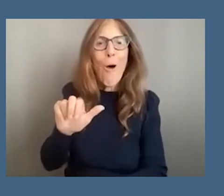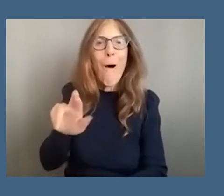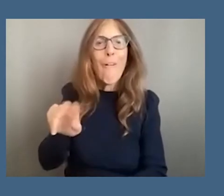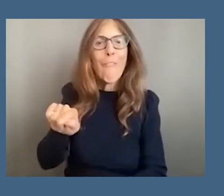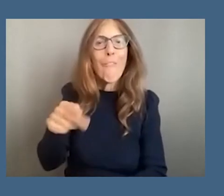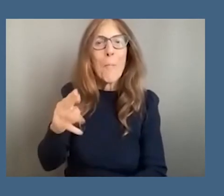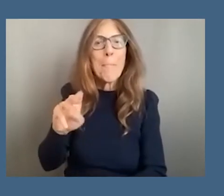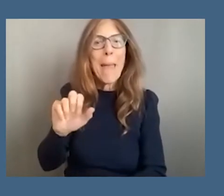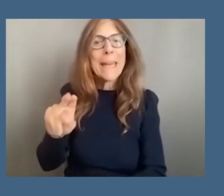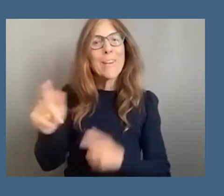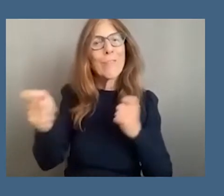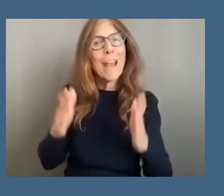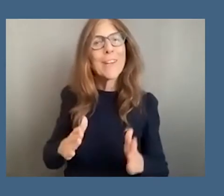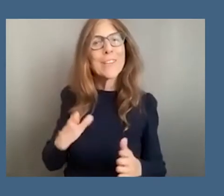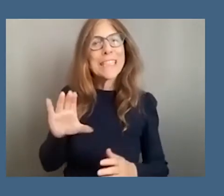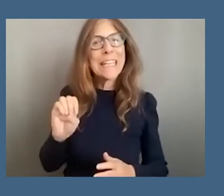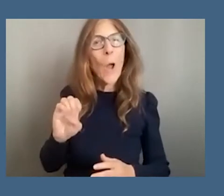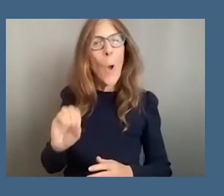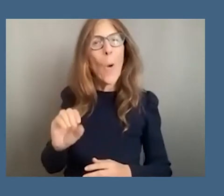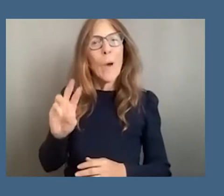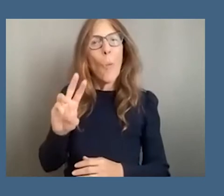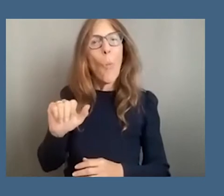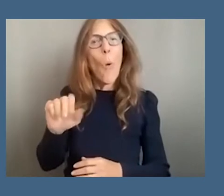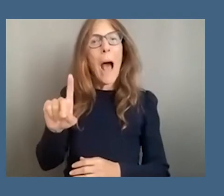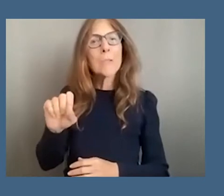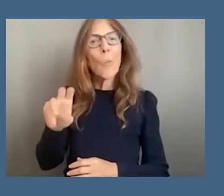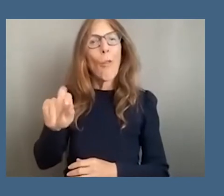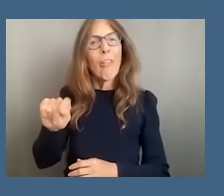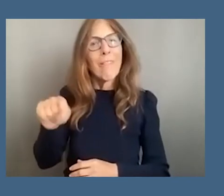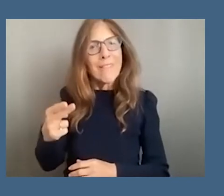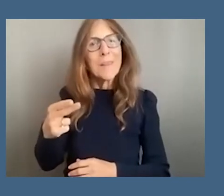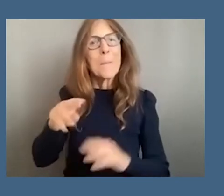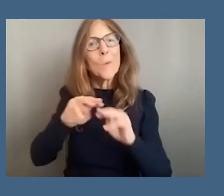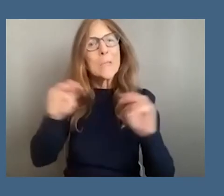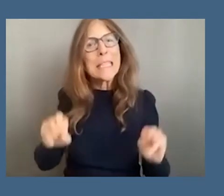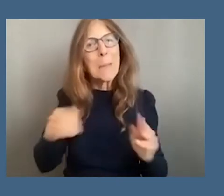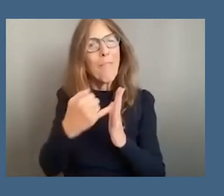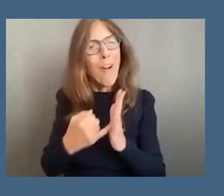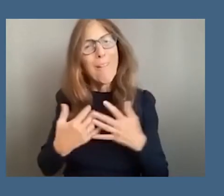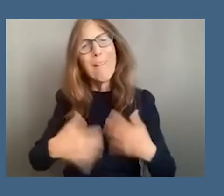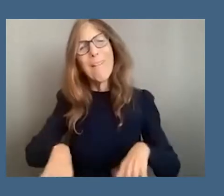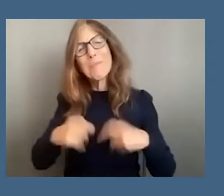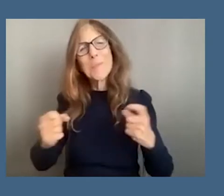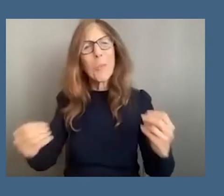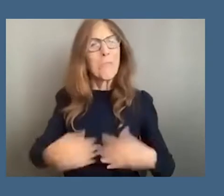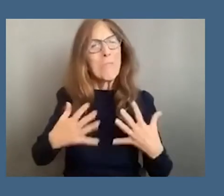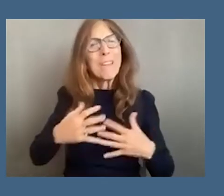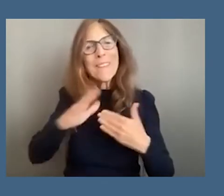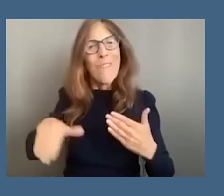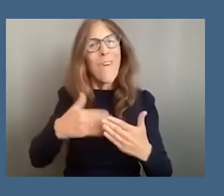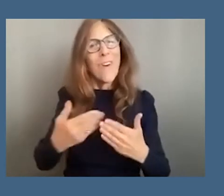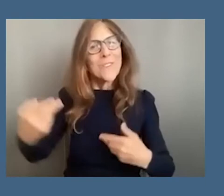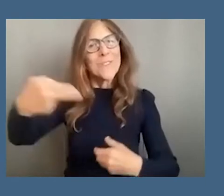wadsworth uh ethnea museum of art um and so couldn't be happier to have you all with us